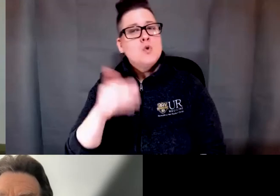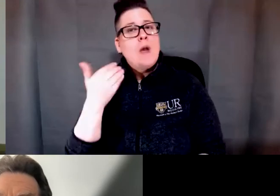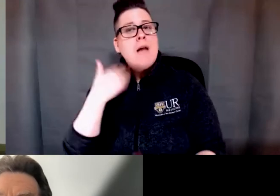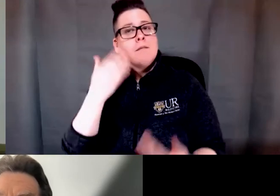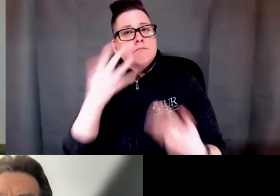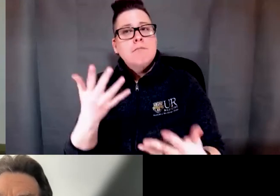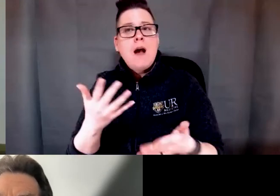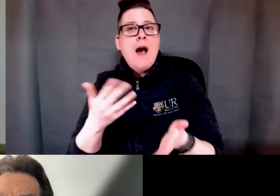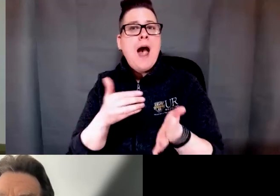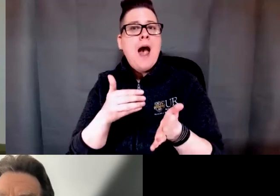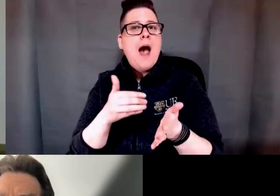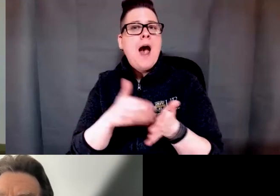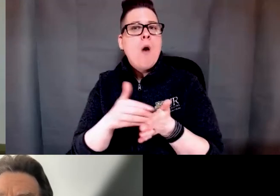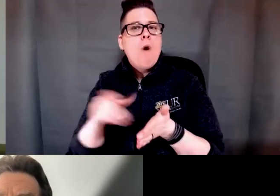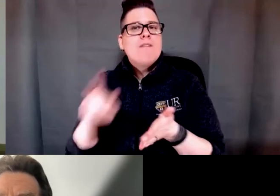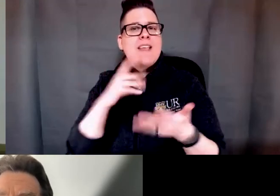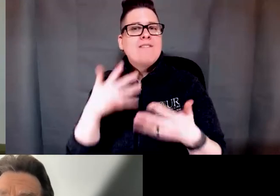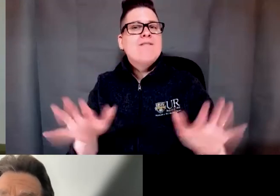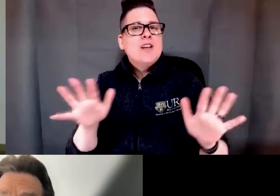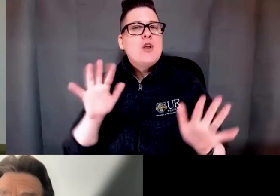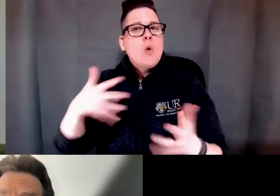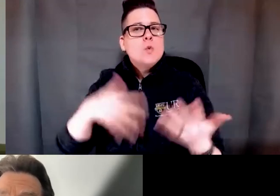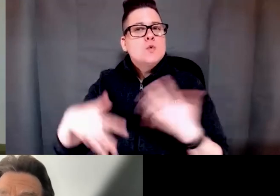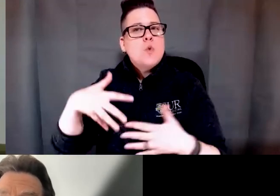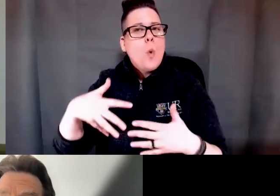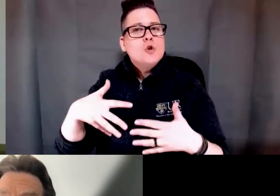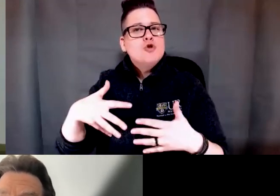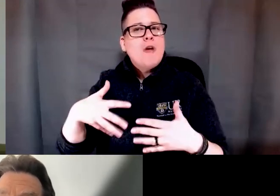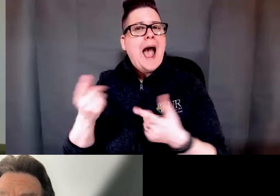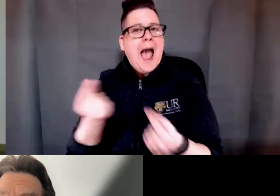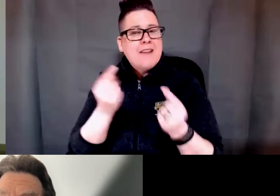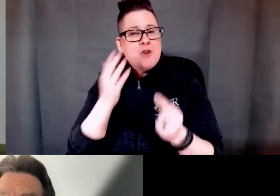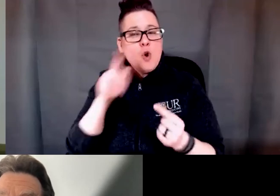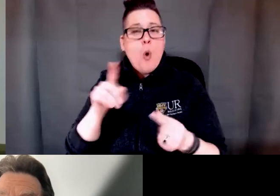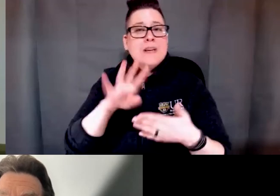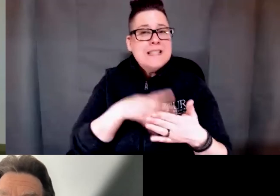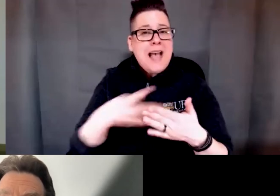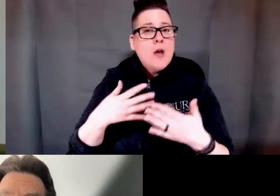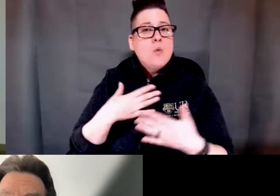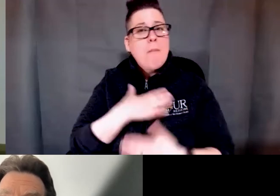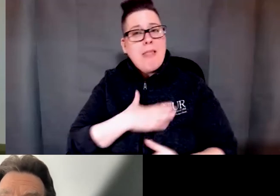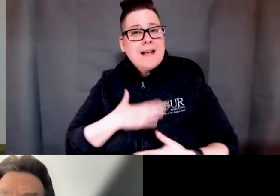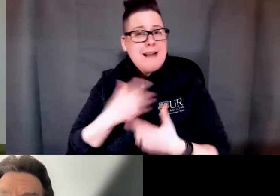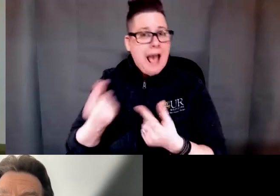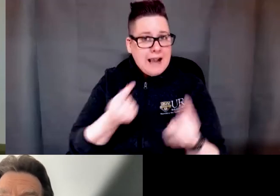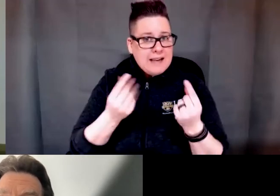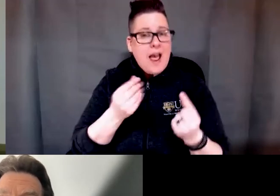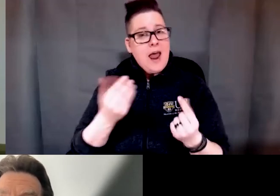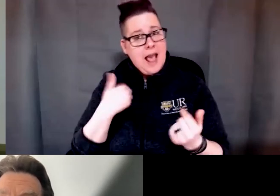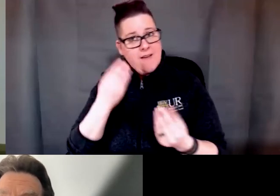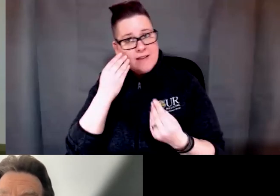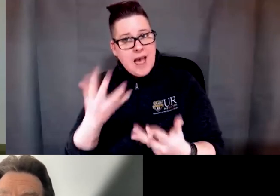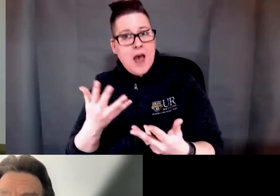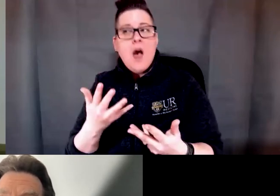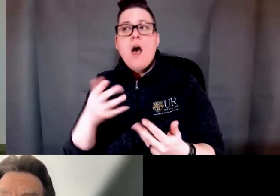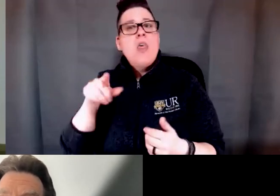of completing social activities from the pleasant activities scheduling and data on frequency of continuing walks on their own